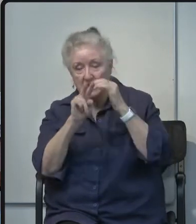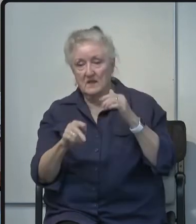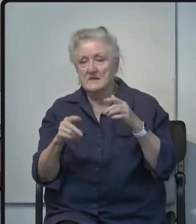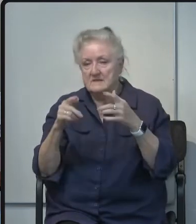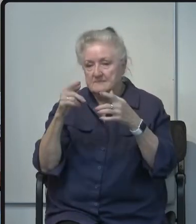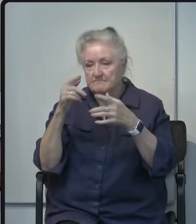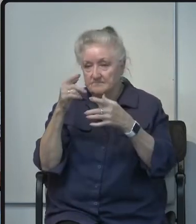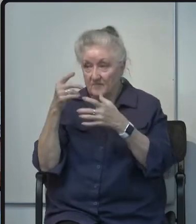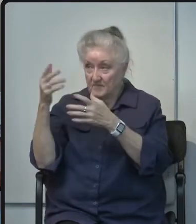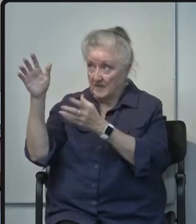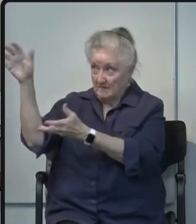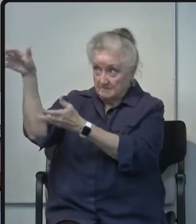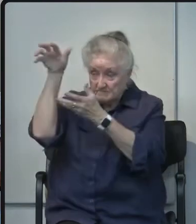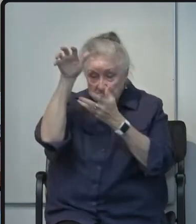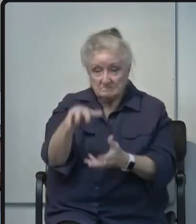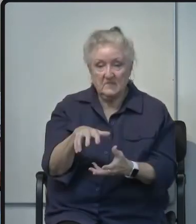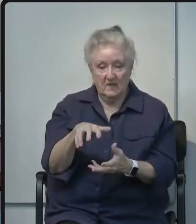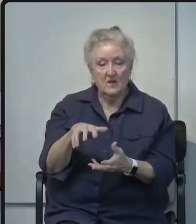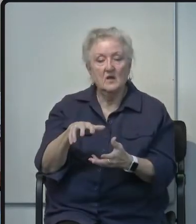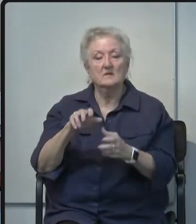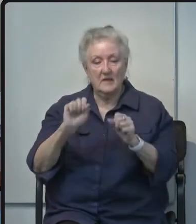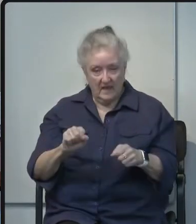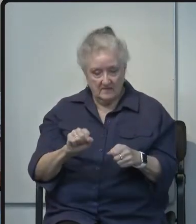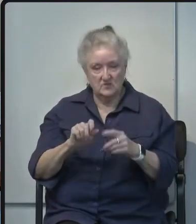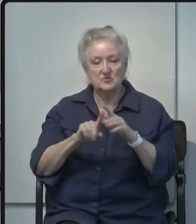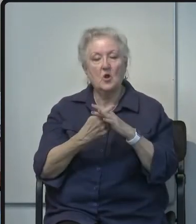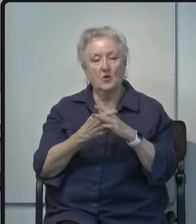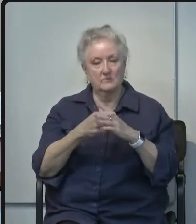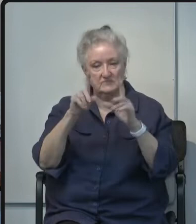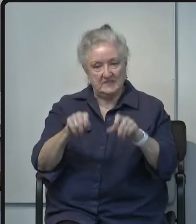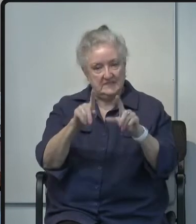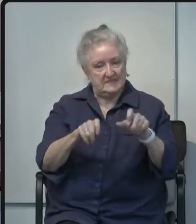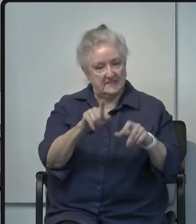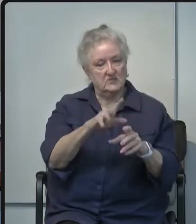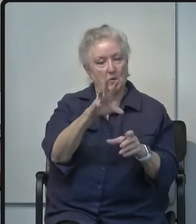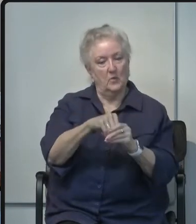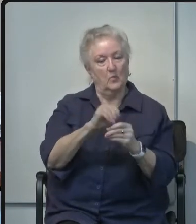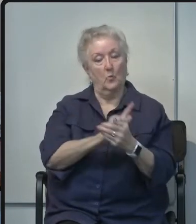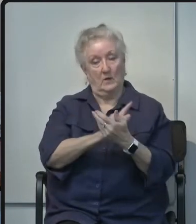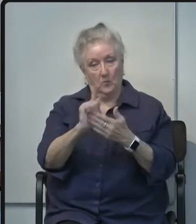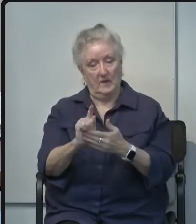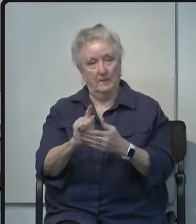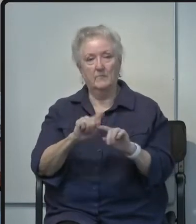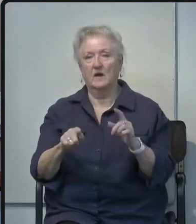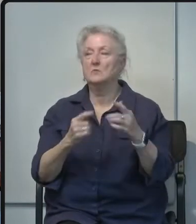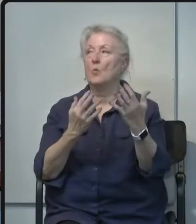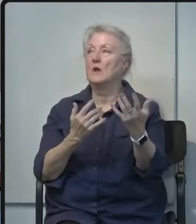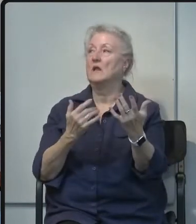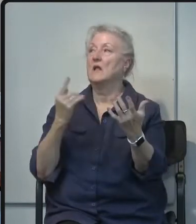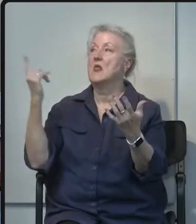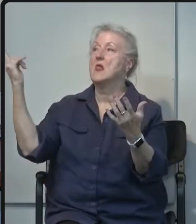will be up and running within a week however we are waiting for that shipment